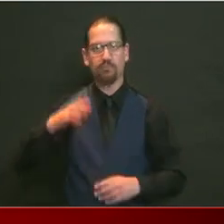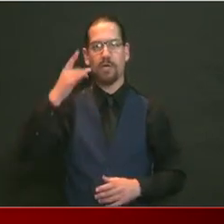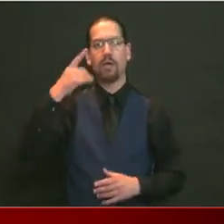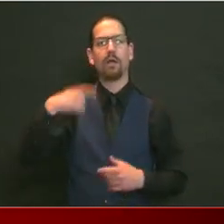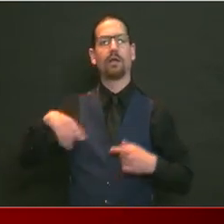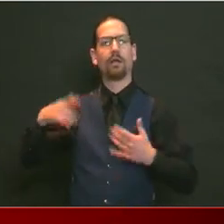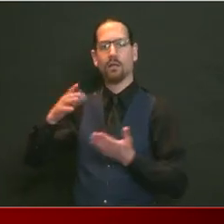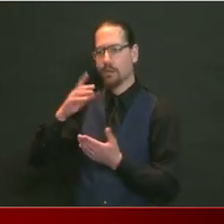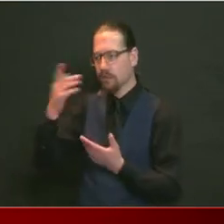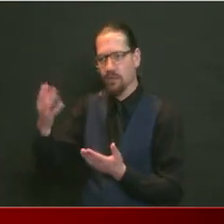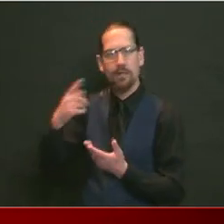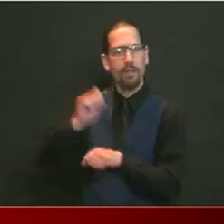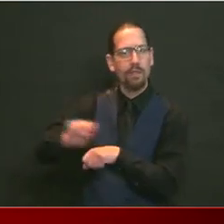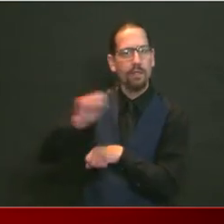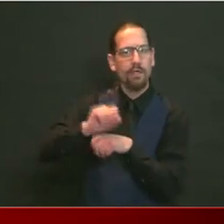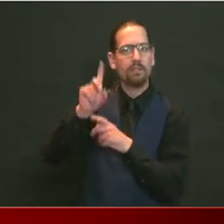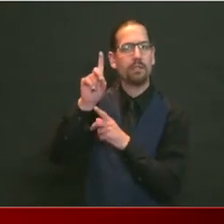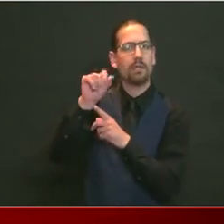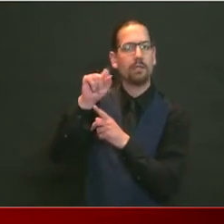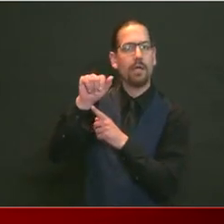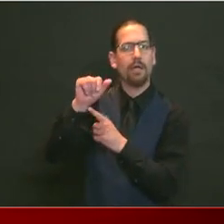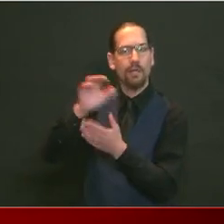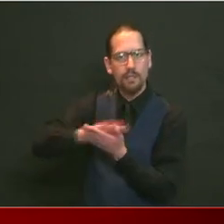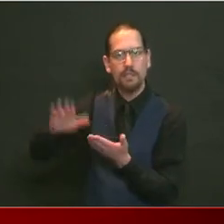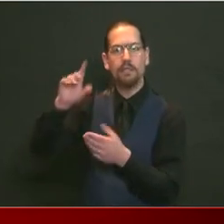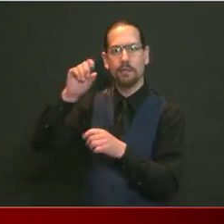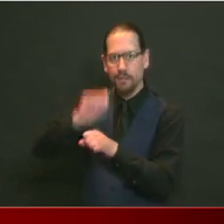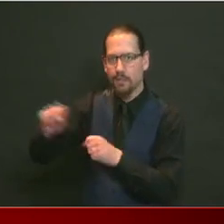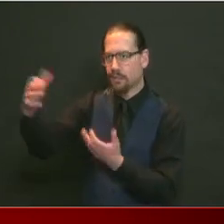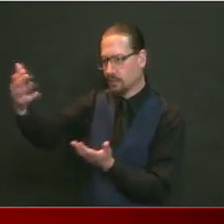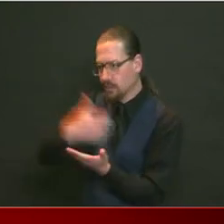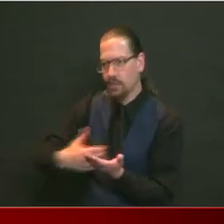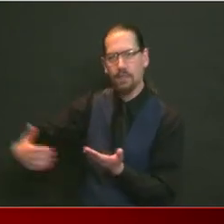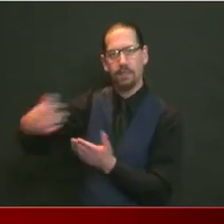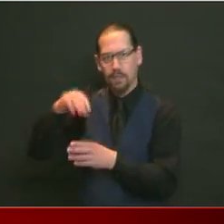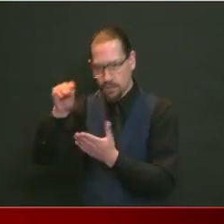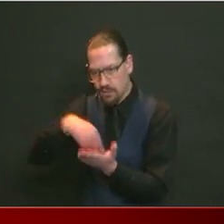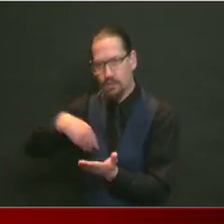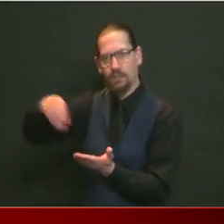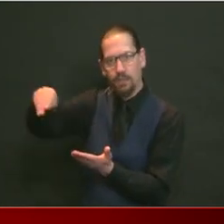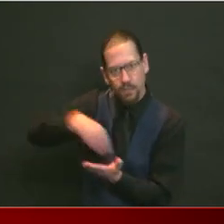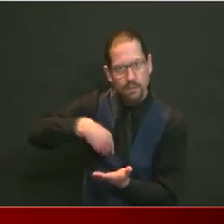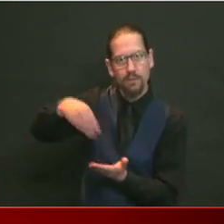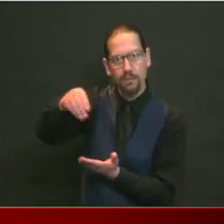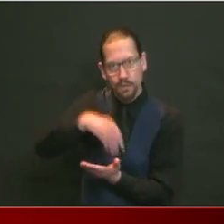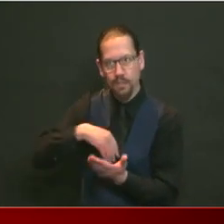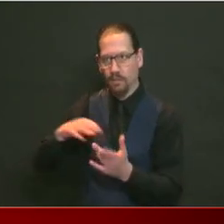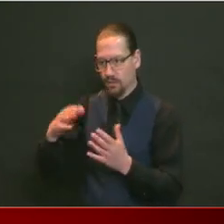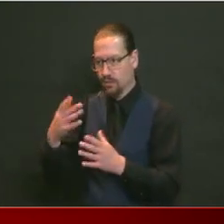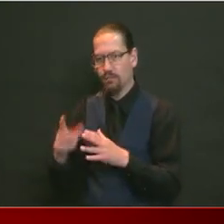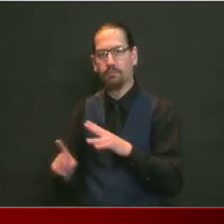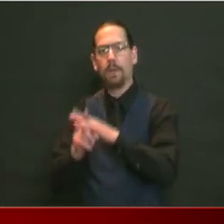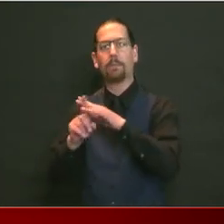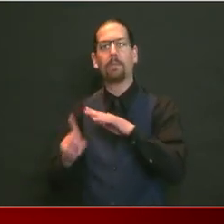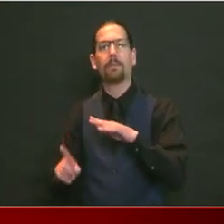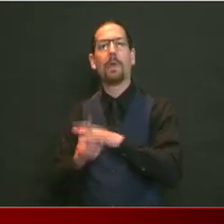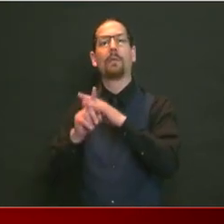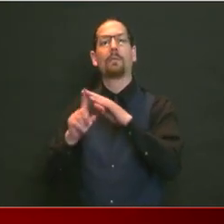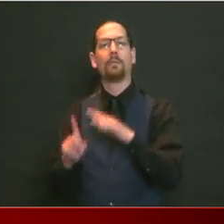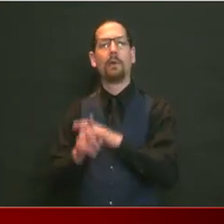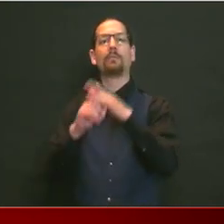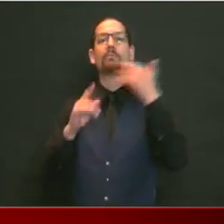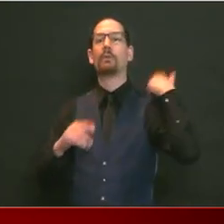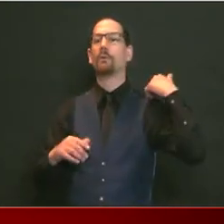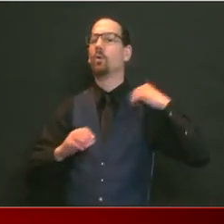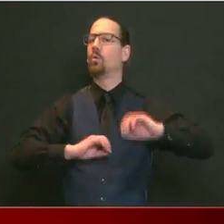the course of this transition between the two systems. When you're gathering information on something as large and as